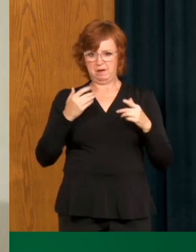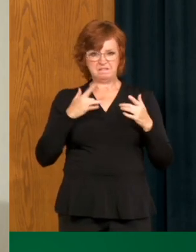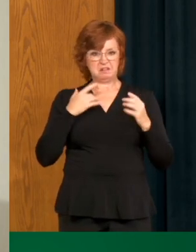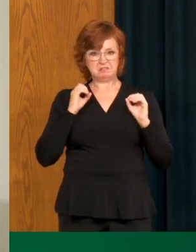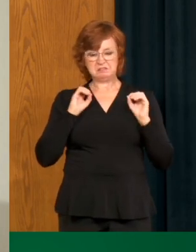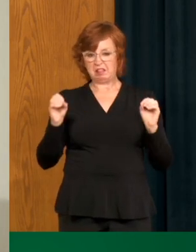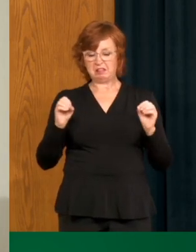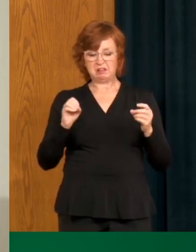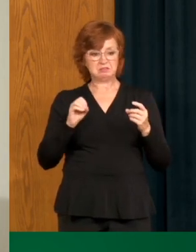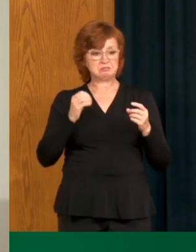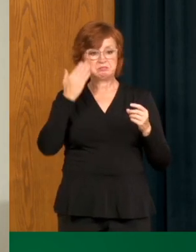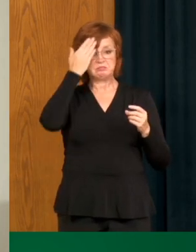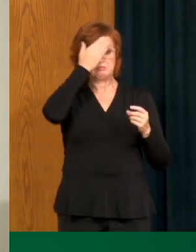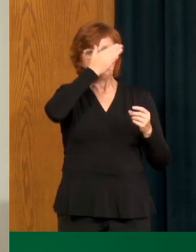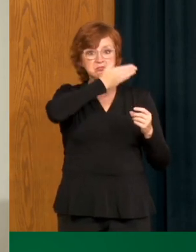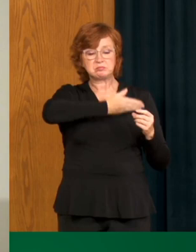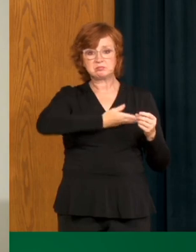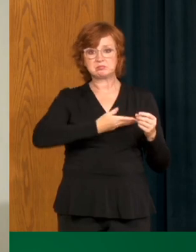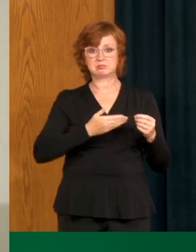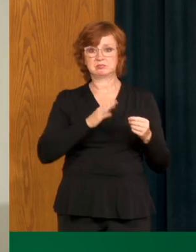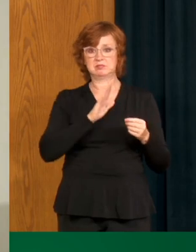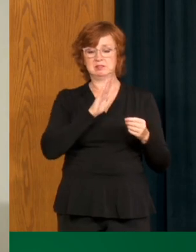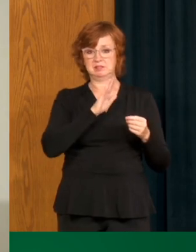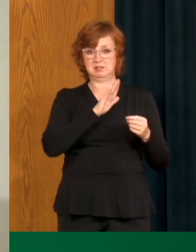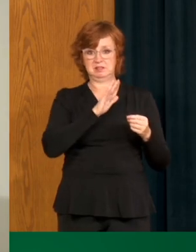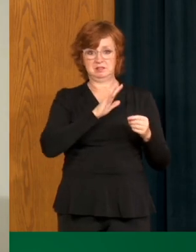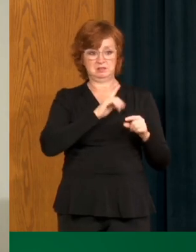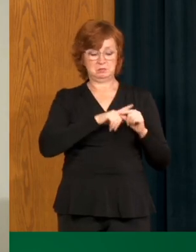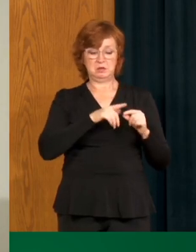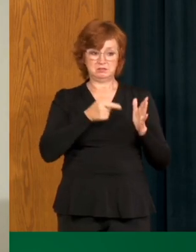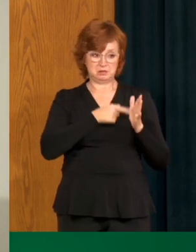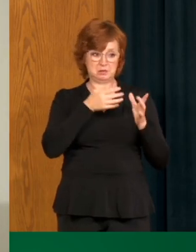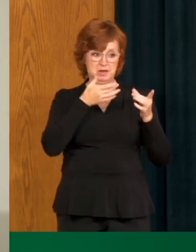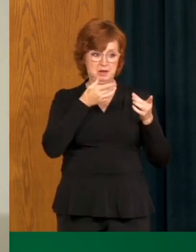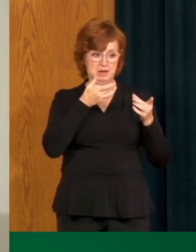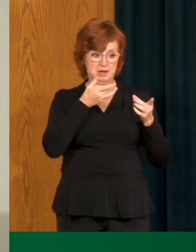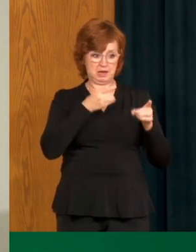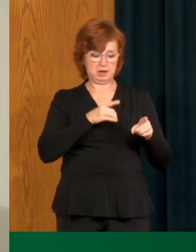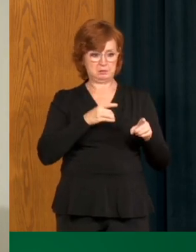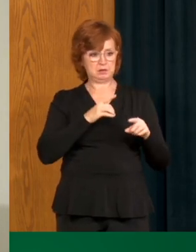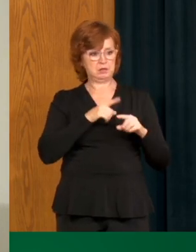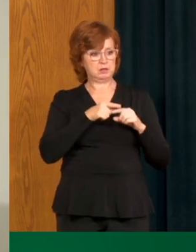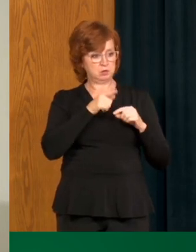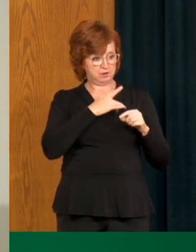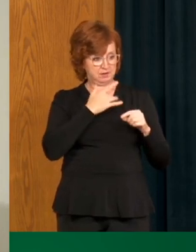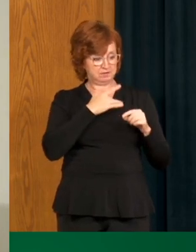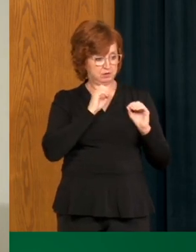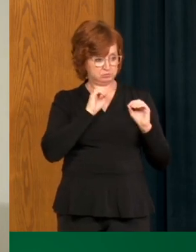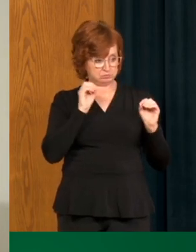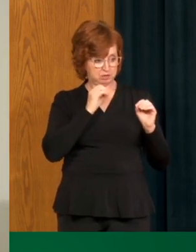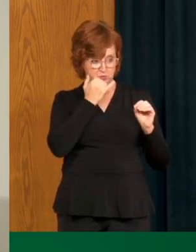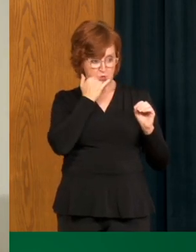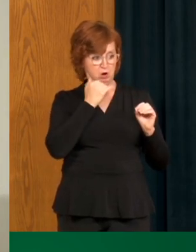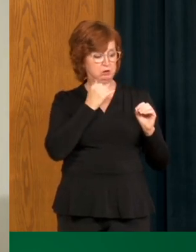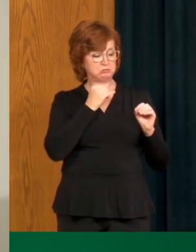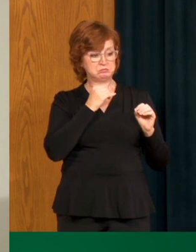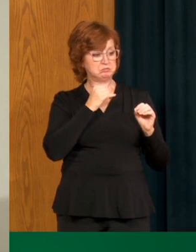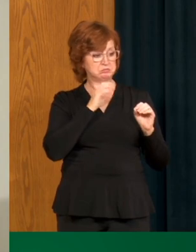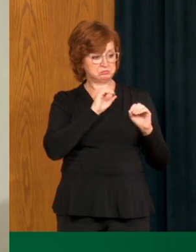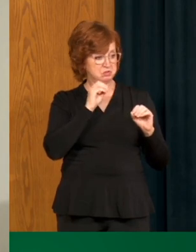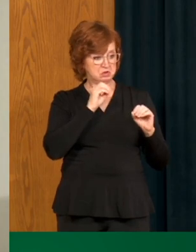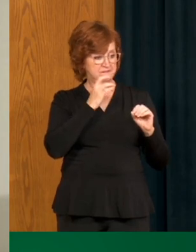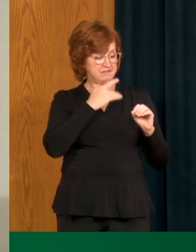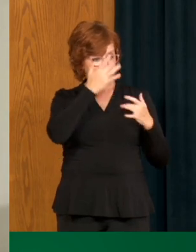individuals that maybe aren't even expressing symptoms, but are actually still testing positive for the virus. And